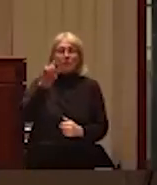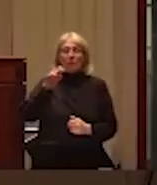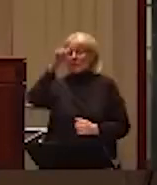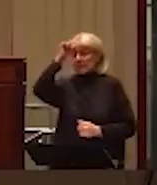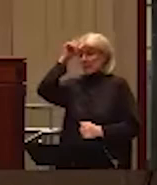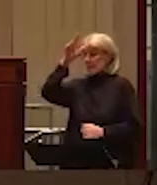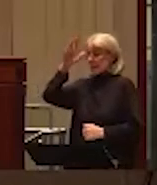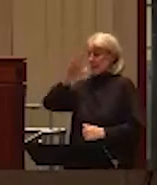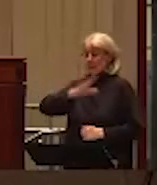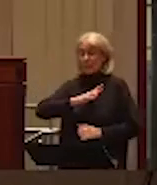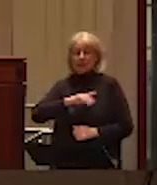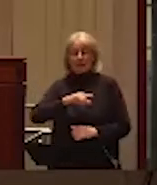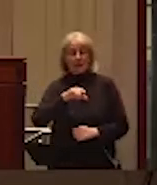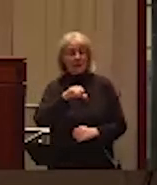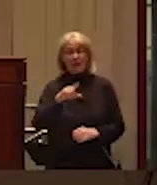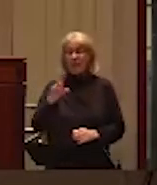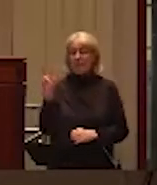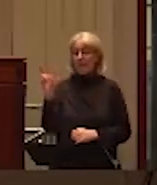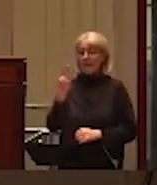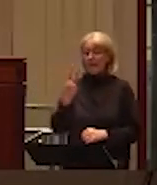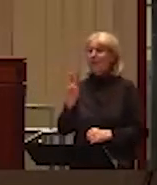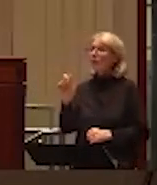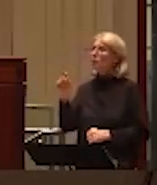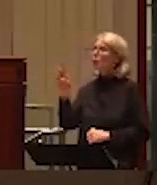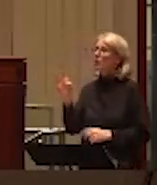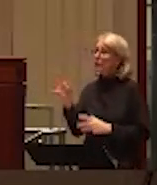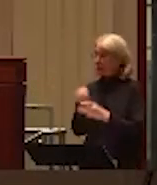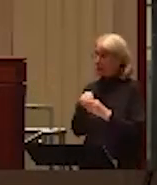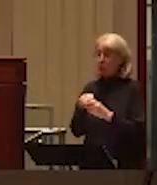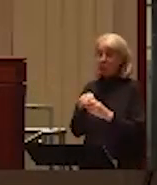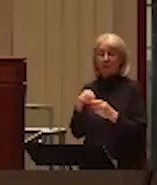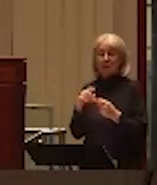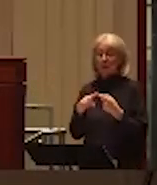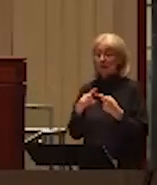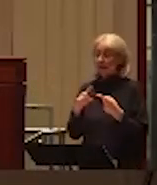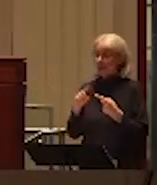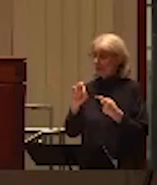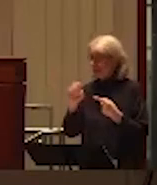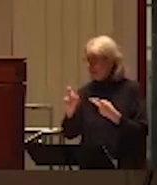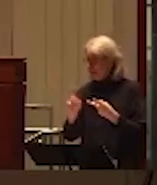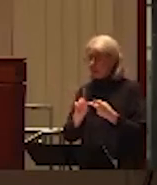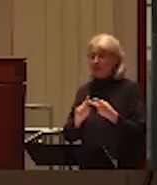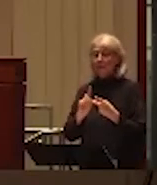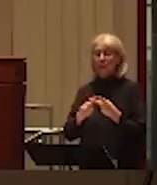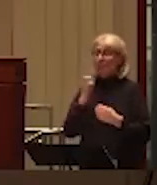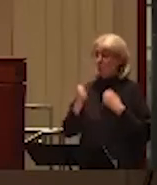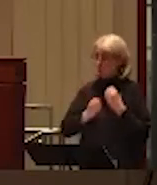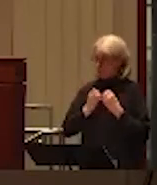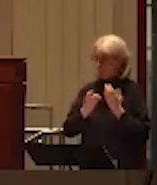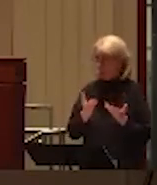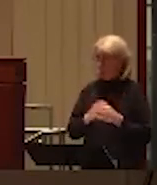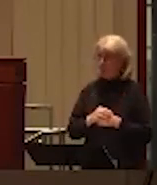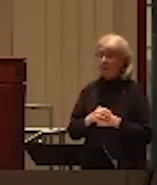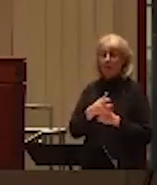victim abuse, including sexual and emotional, I've encountered various responses from laughter